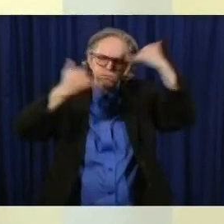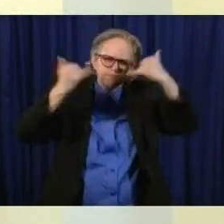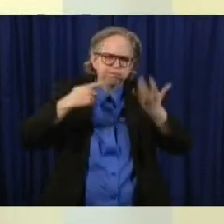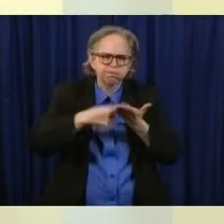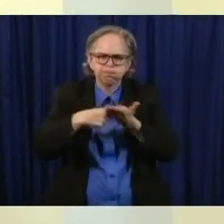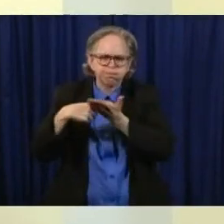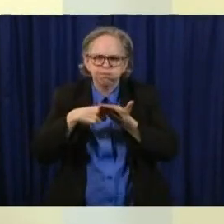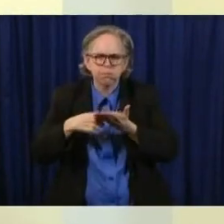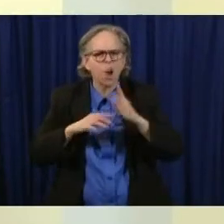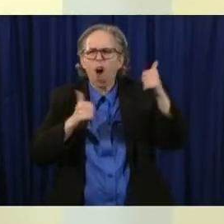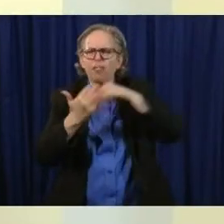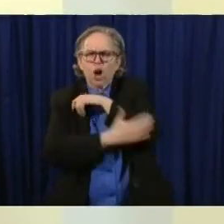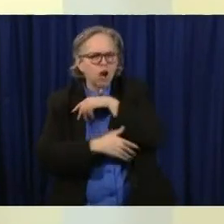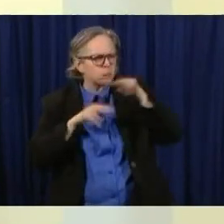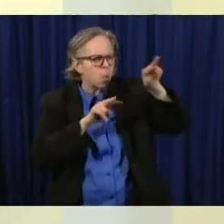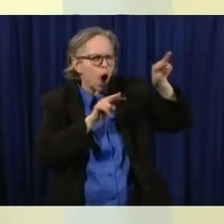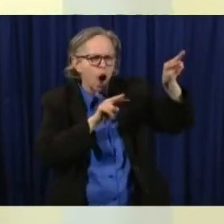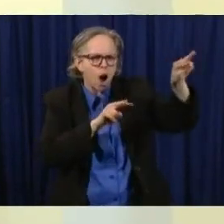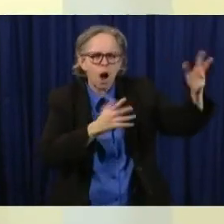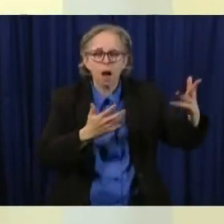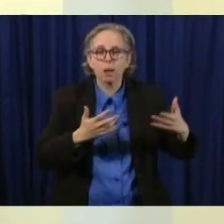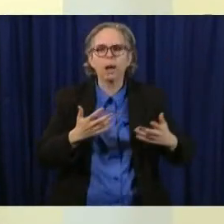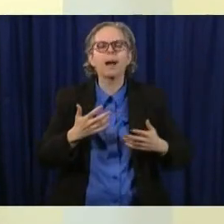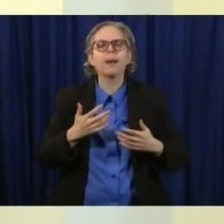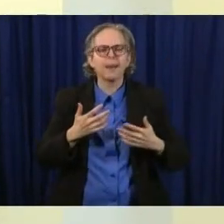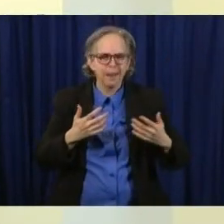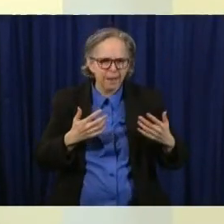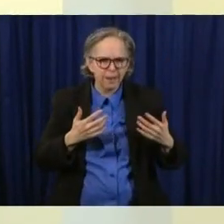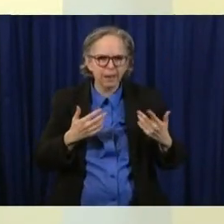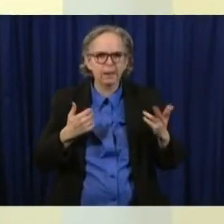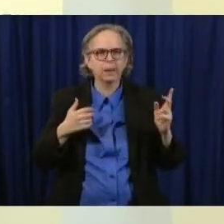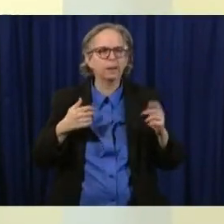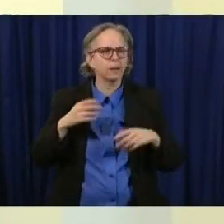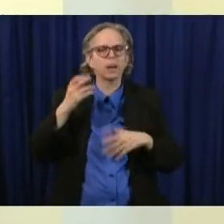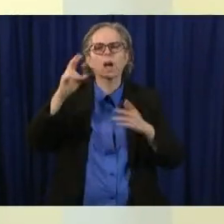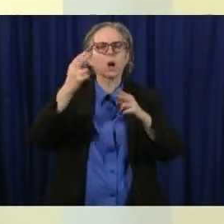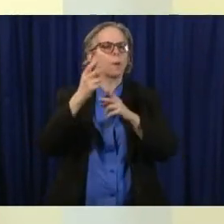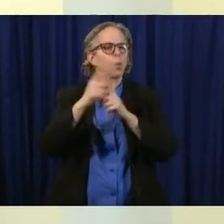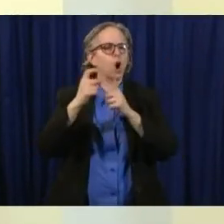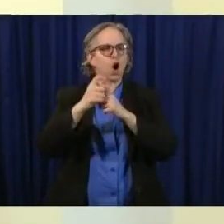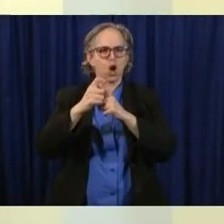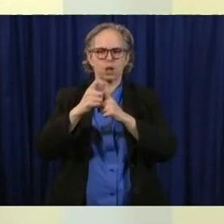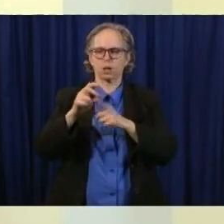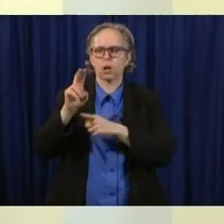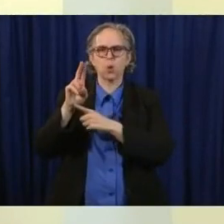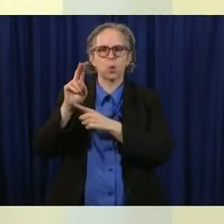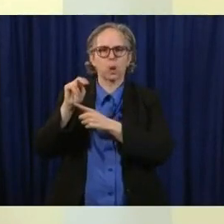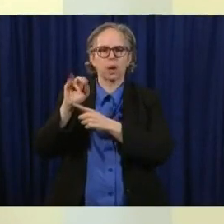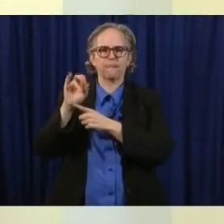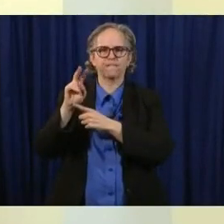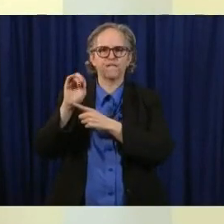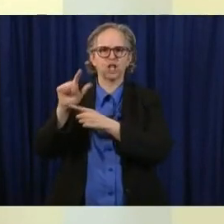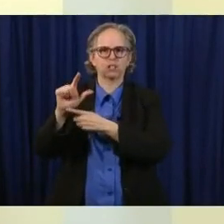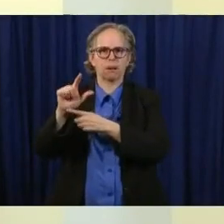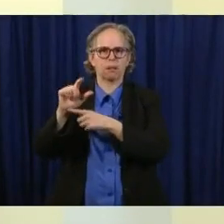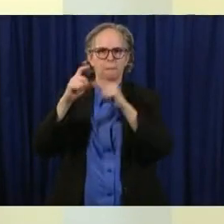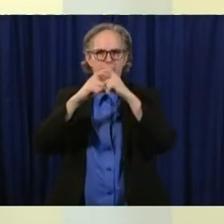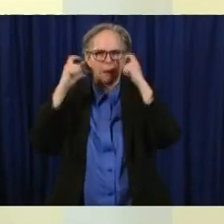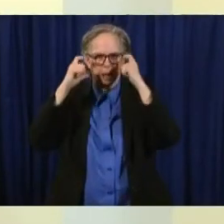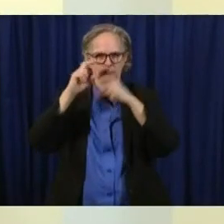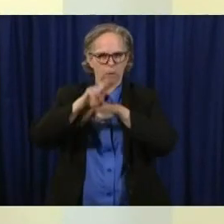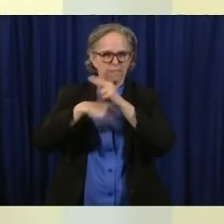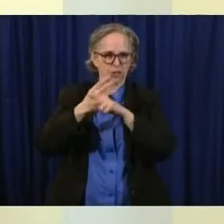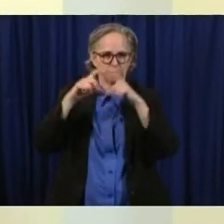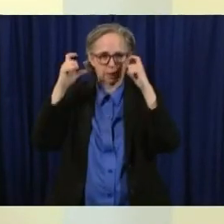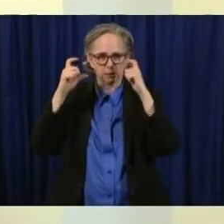idea of urinal universal was the word i was using masking as another swiss cheese layer that's proven effective